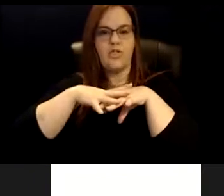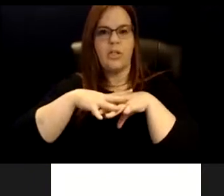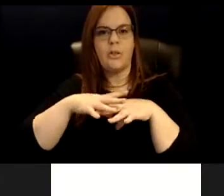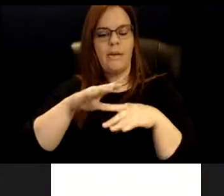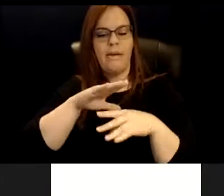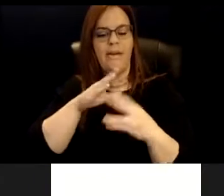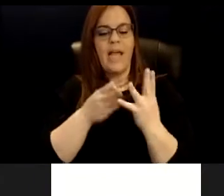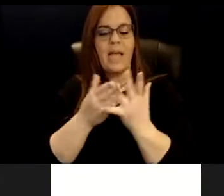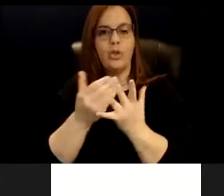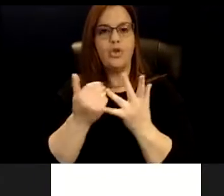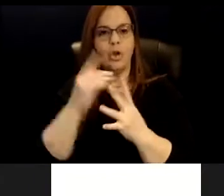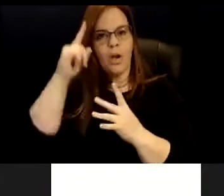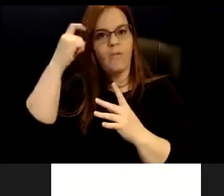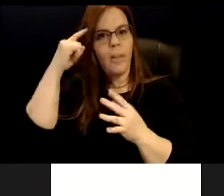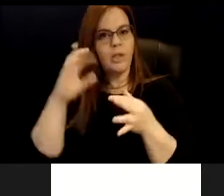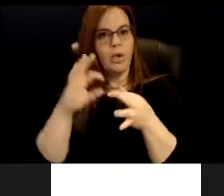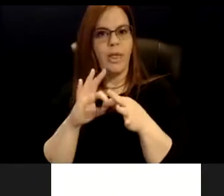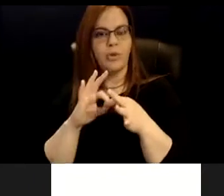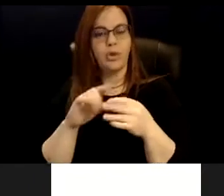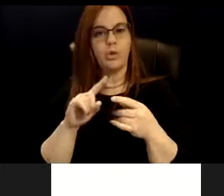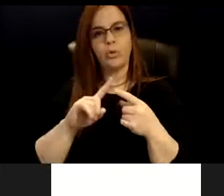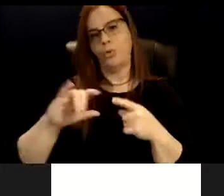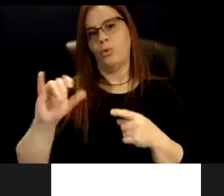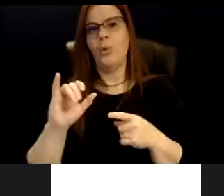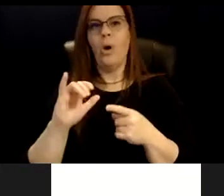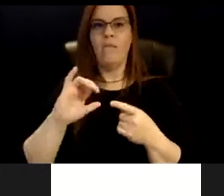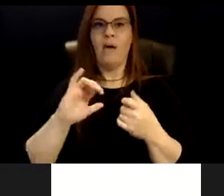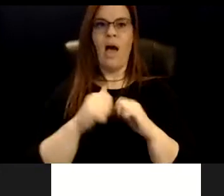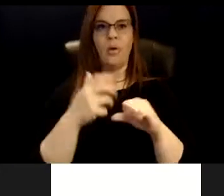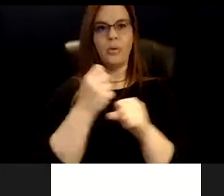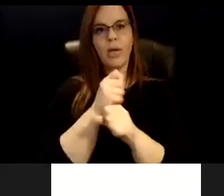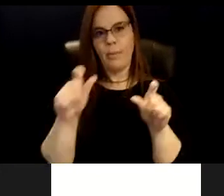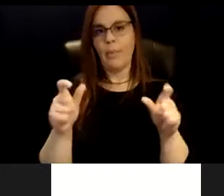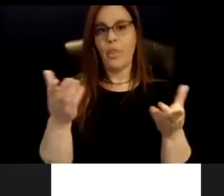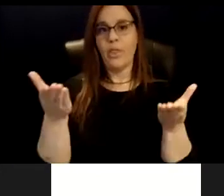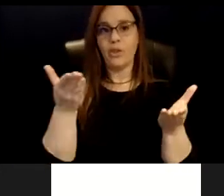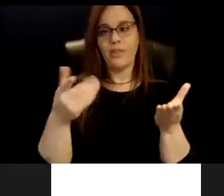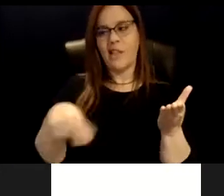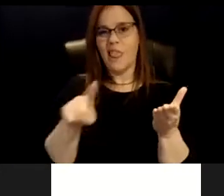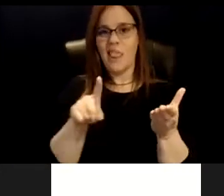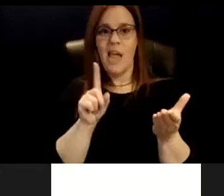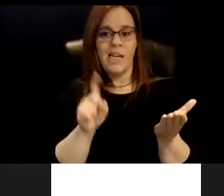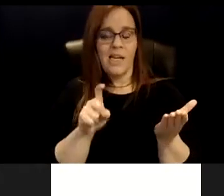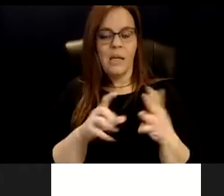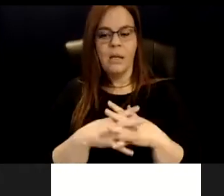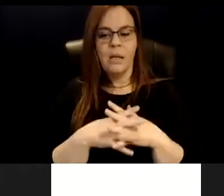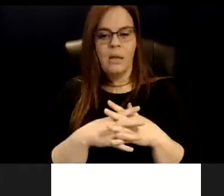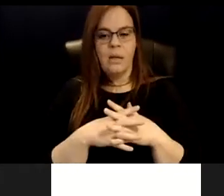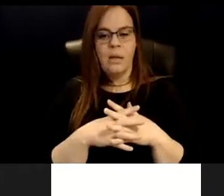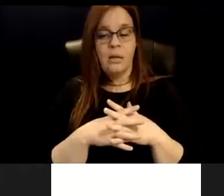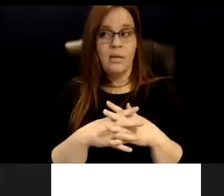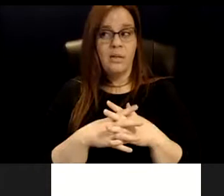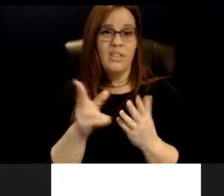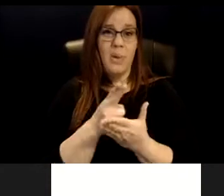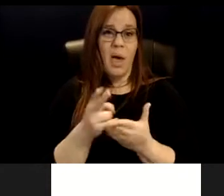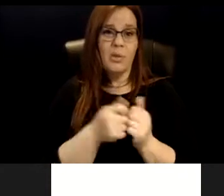relationship, too, of how to get folks the services that they need. That kind of broke me, to be